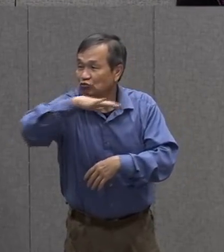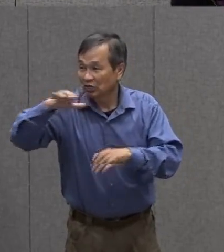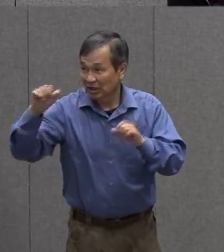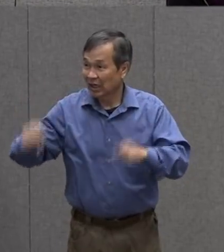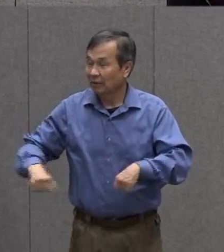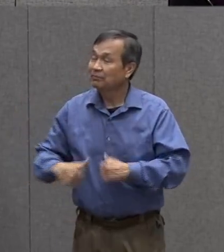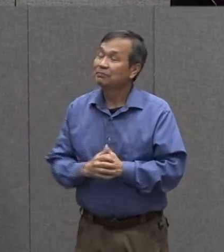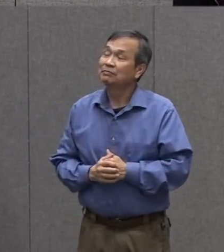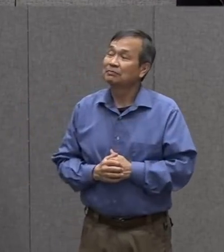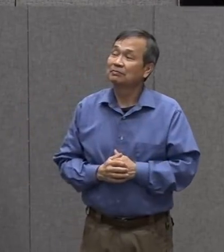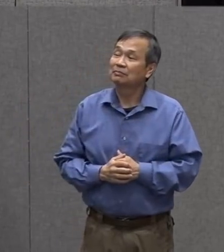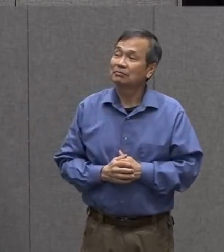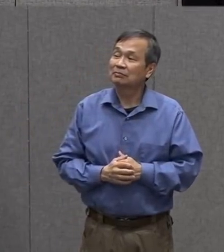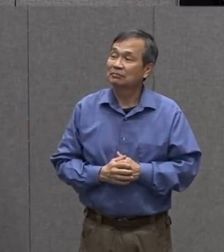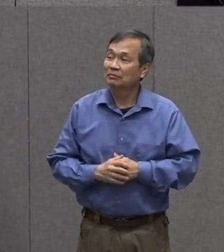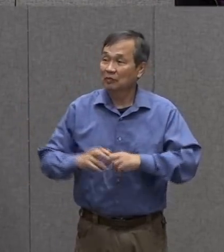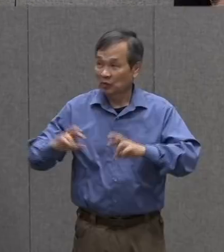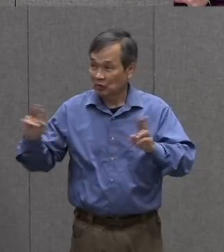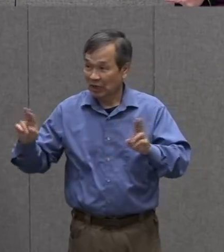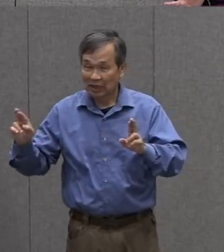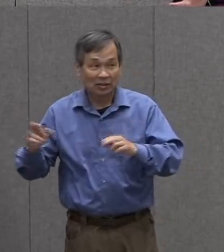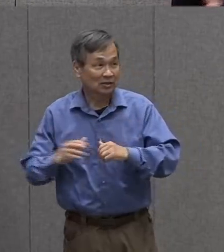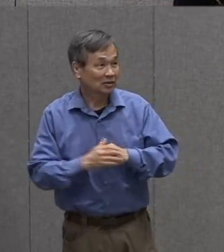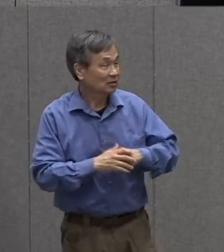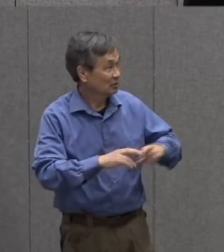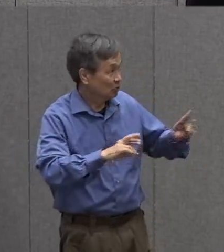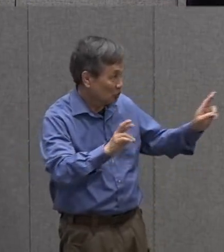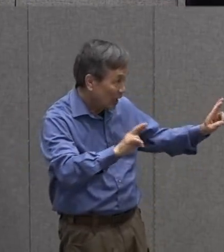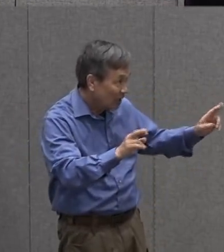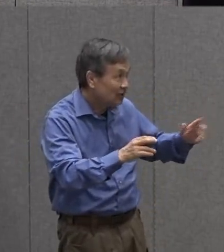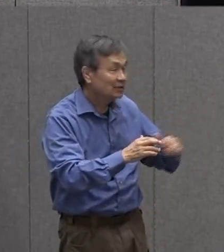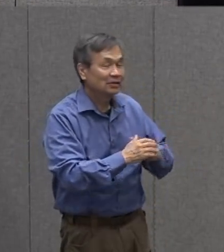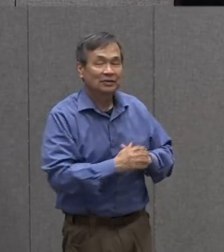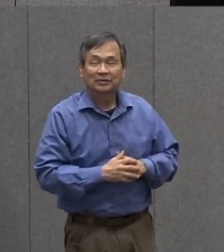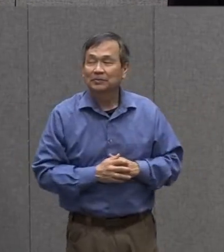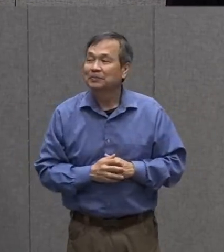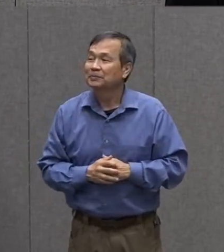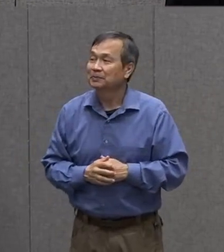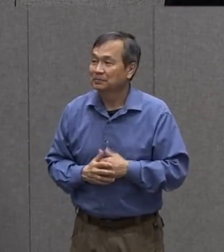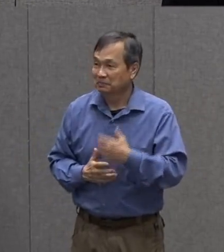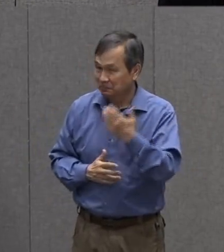are you ready we're ready here I go